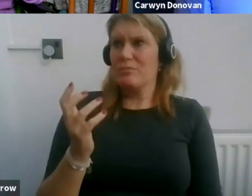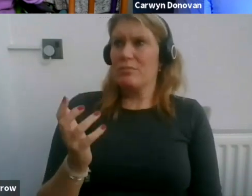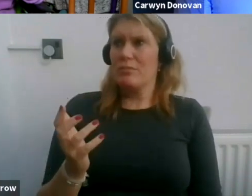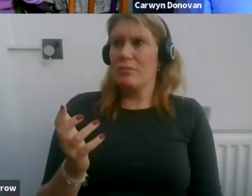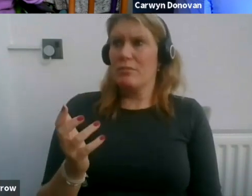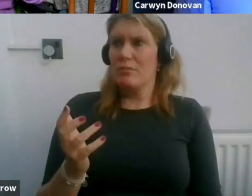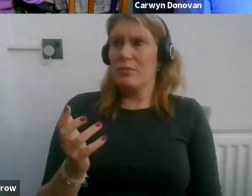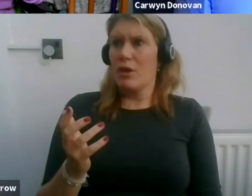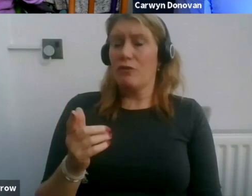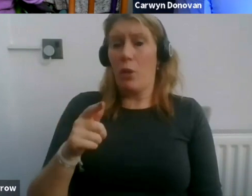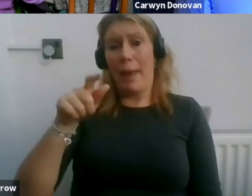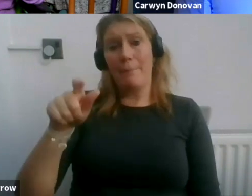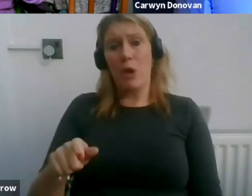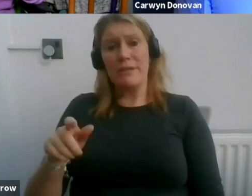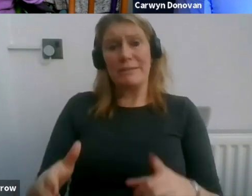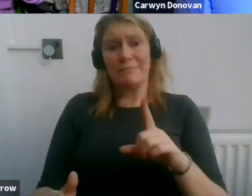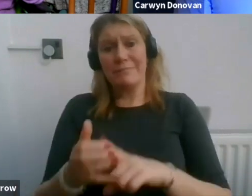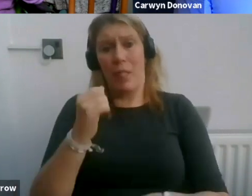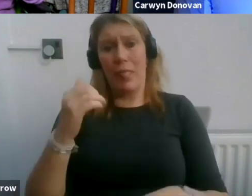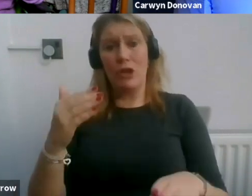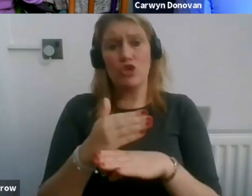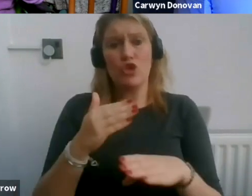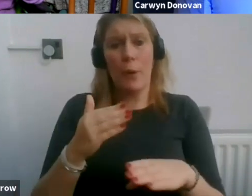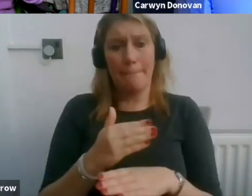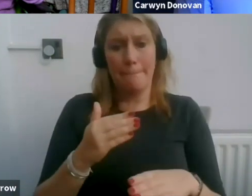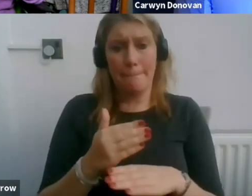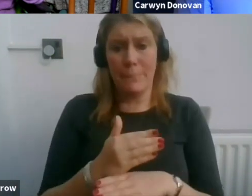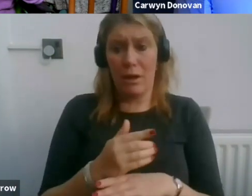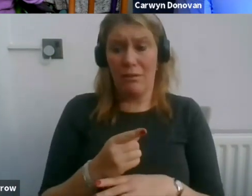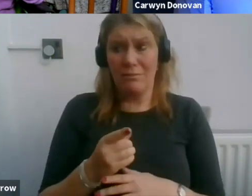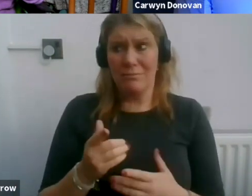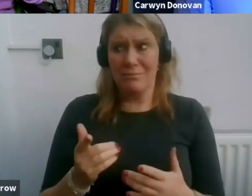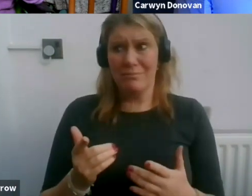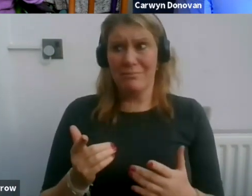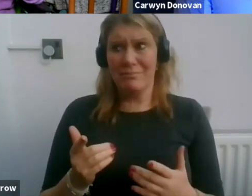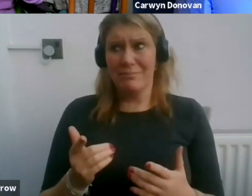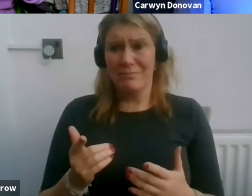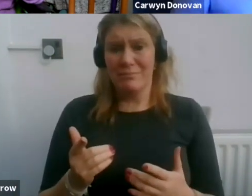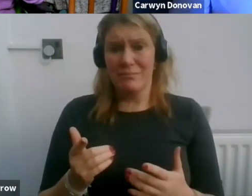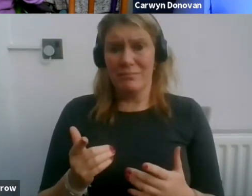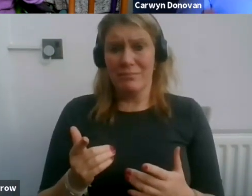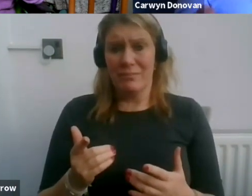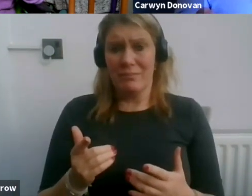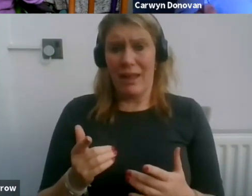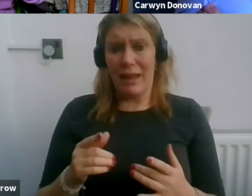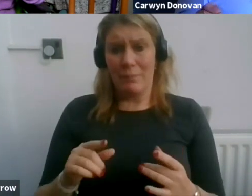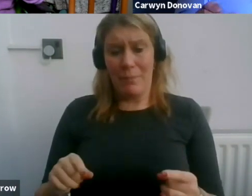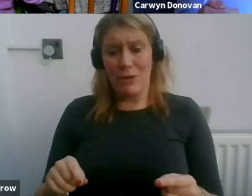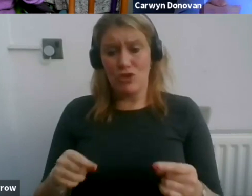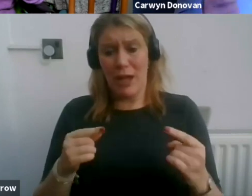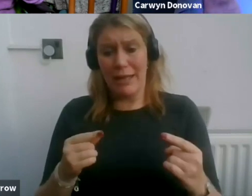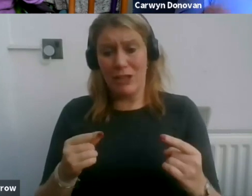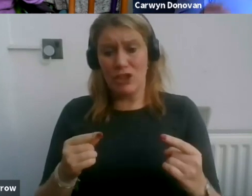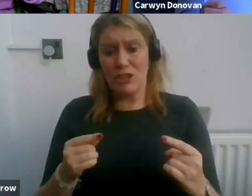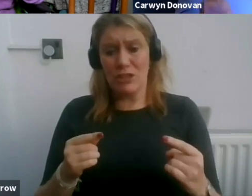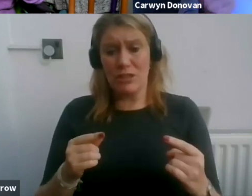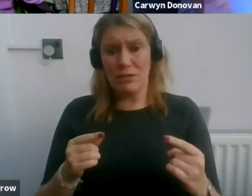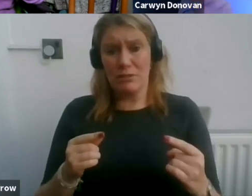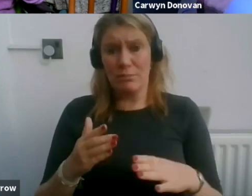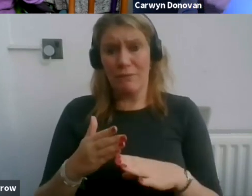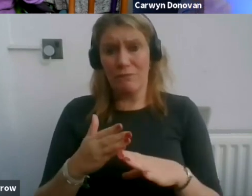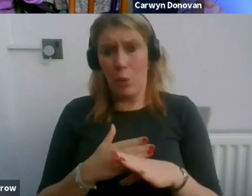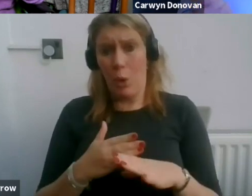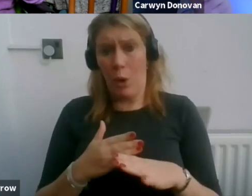a job which they may well have been, you know, challenged in the first place then. It certainly